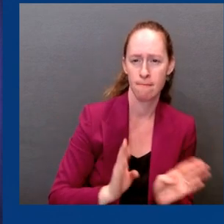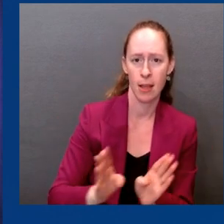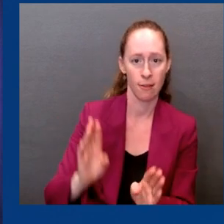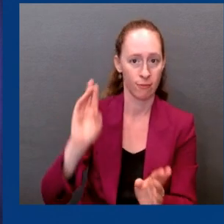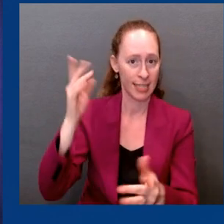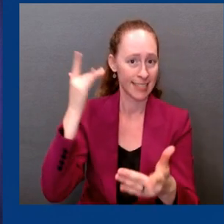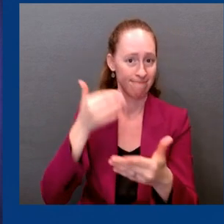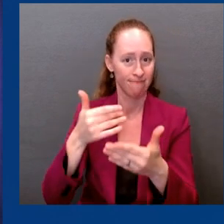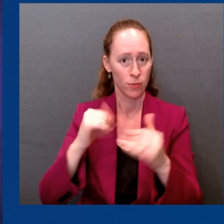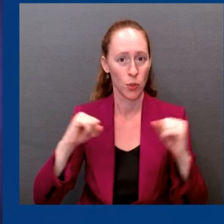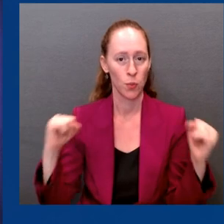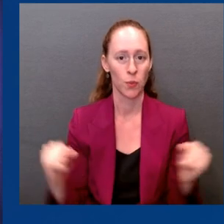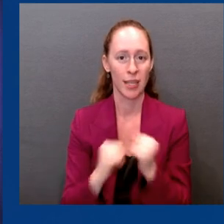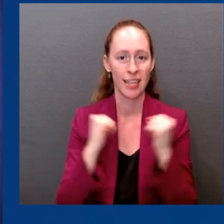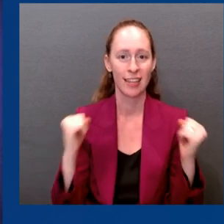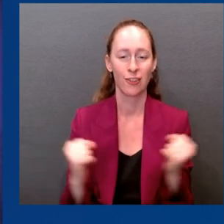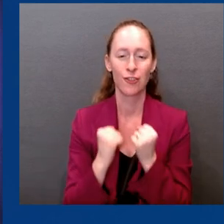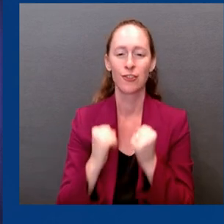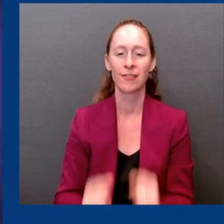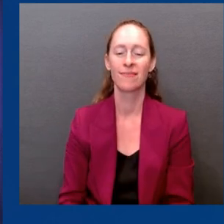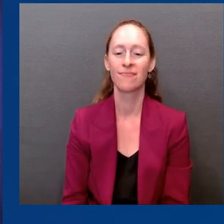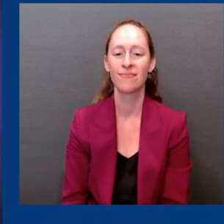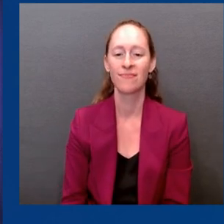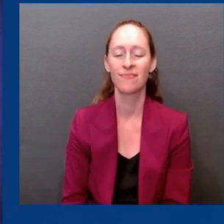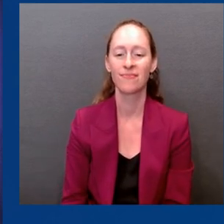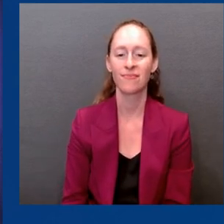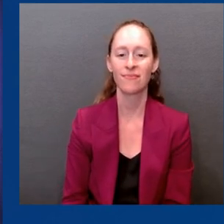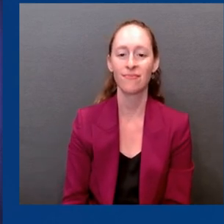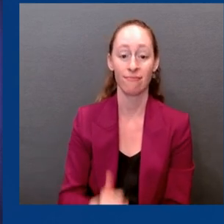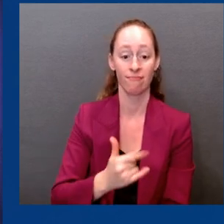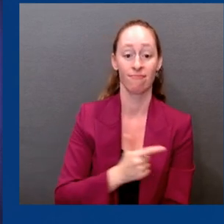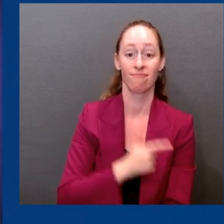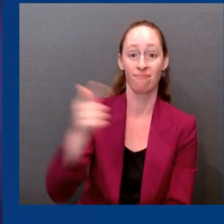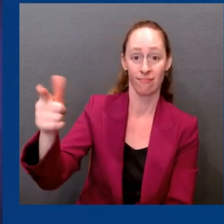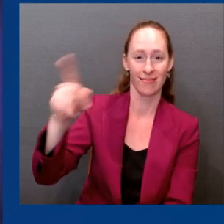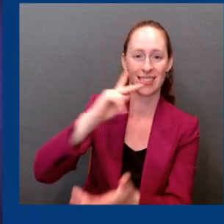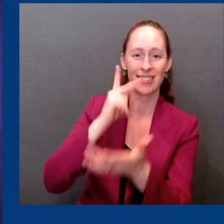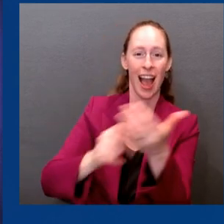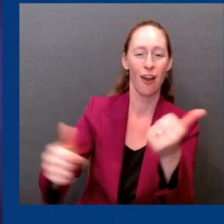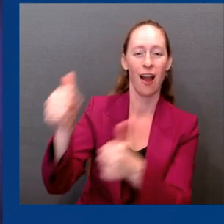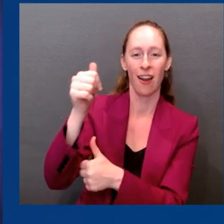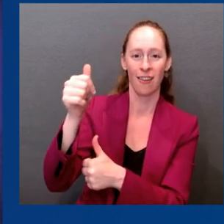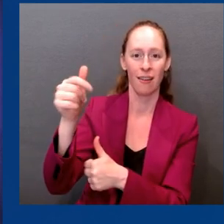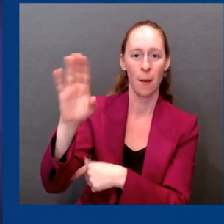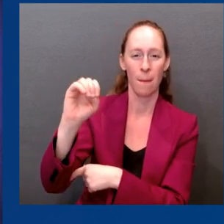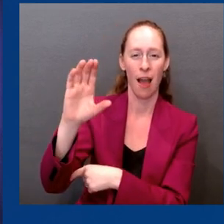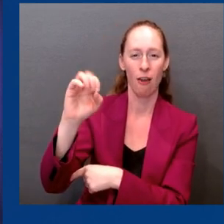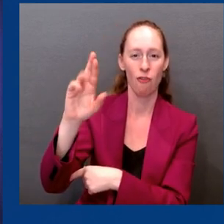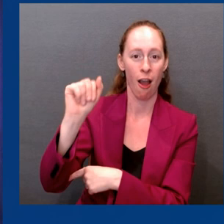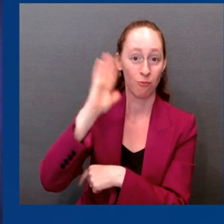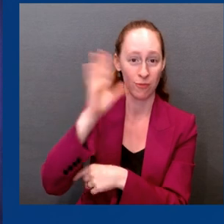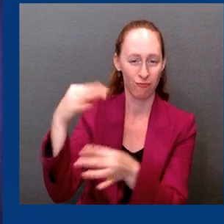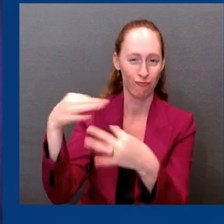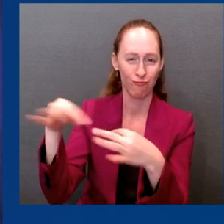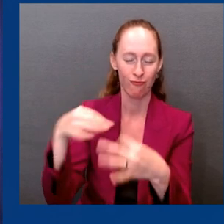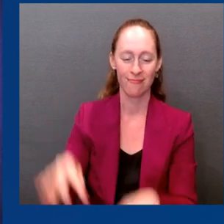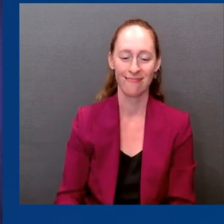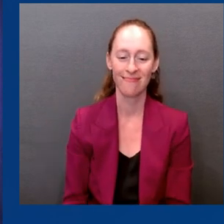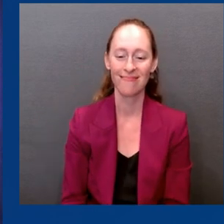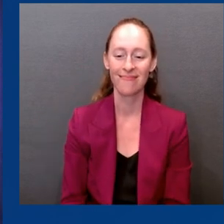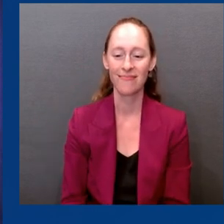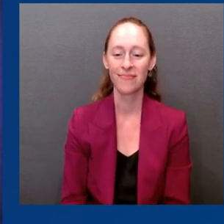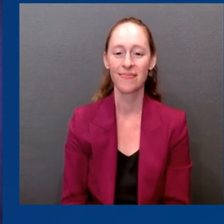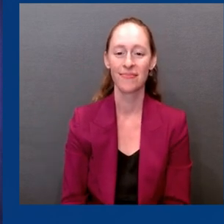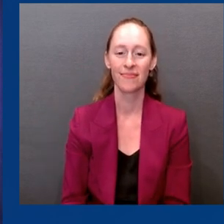Secretary Dr. Jha, thank you very much. Right now, we are working hard to ensure that these new updated vaccines are widely and